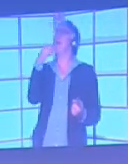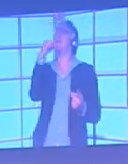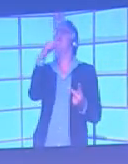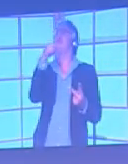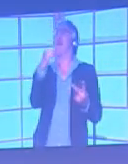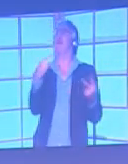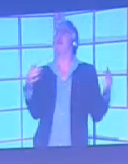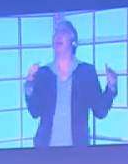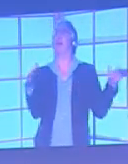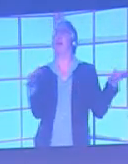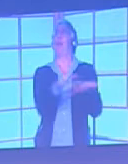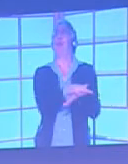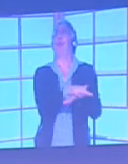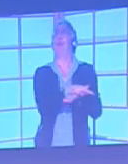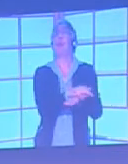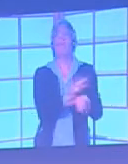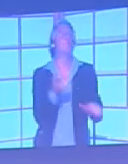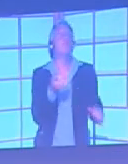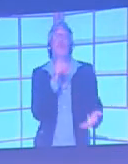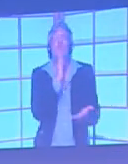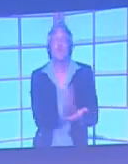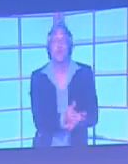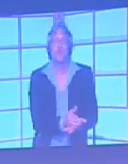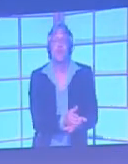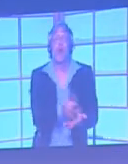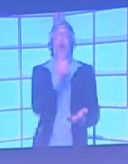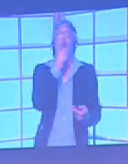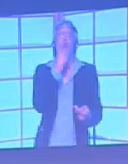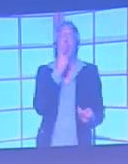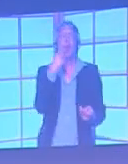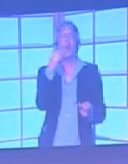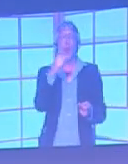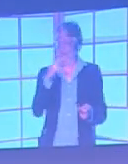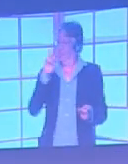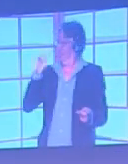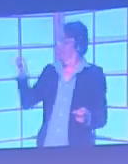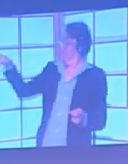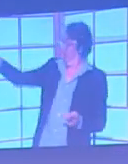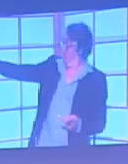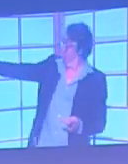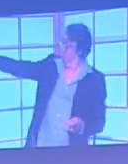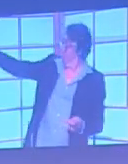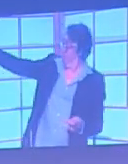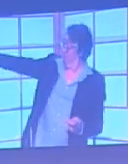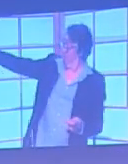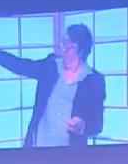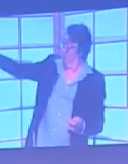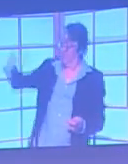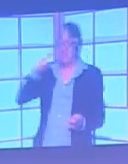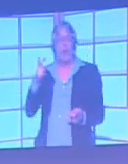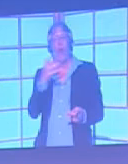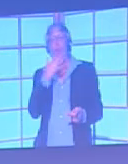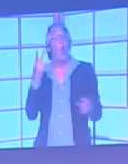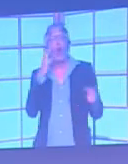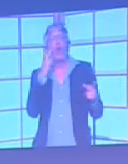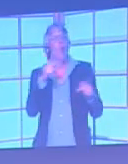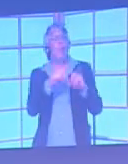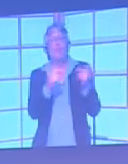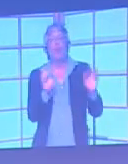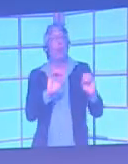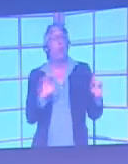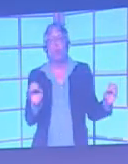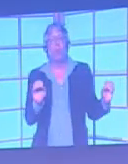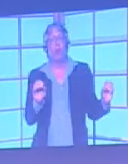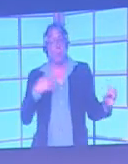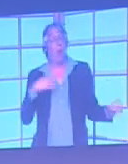a certain extent, reds and greens are confused like the image at the bottom. Many other colours also cause colour